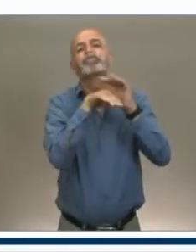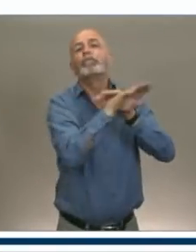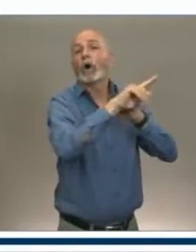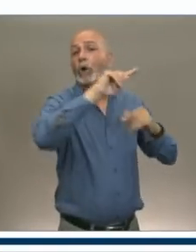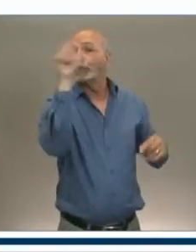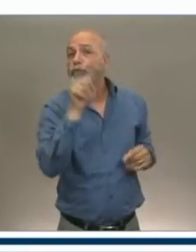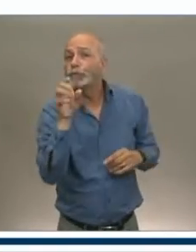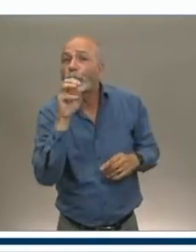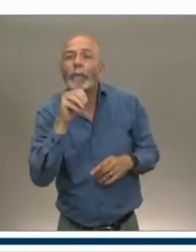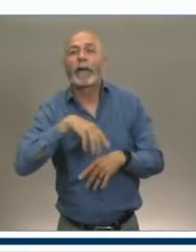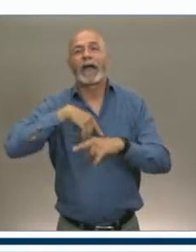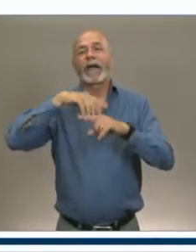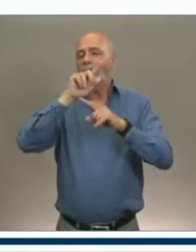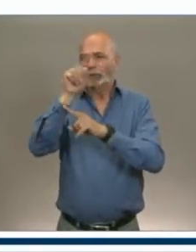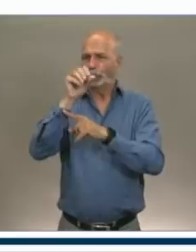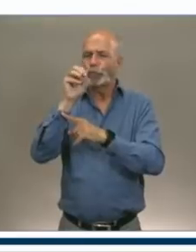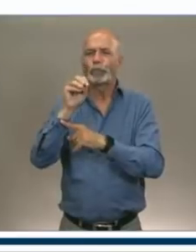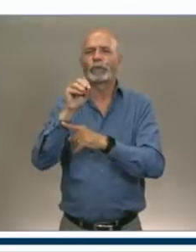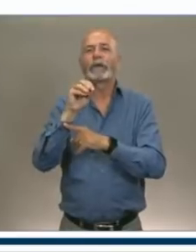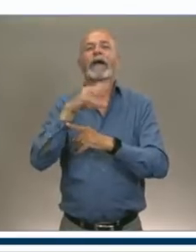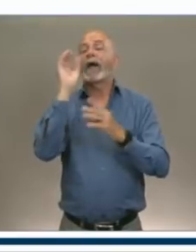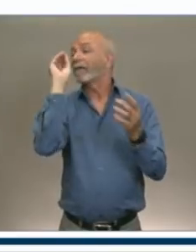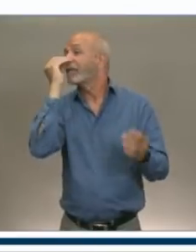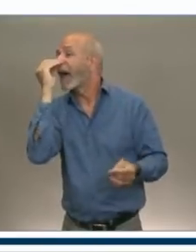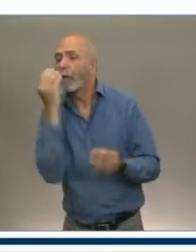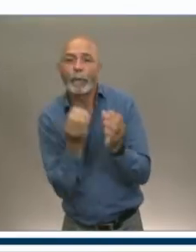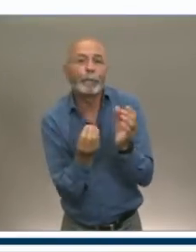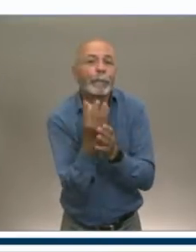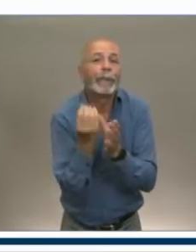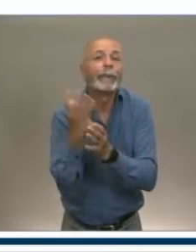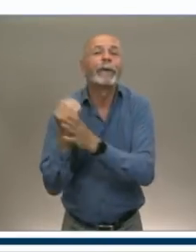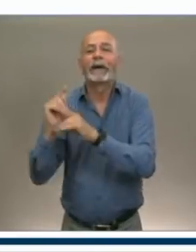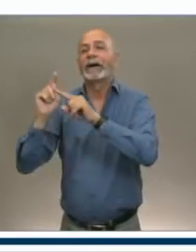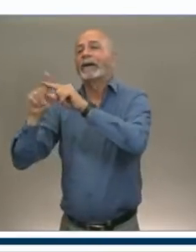RV parks, campgrounds, and travel agencies.